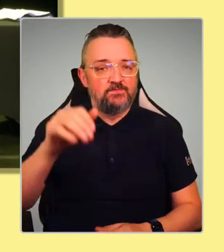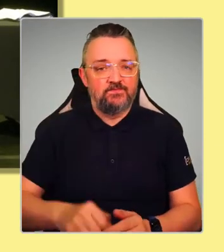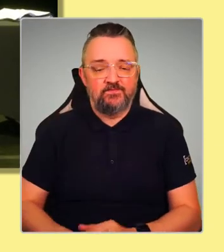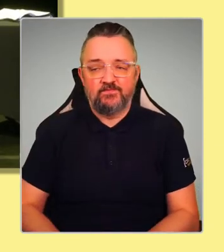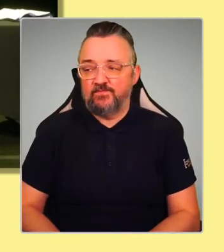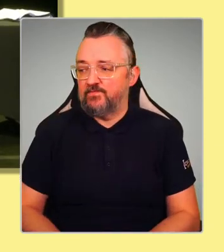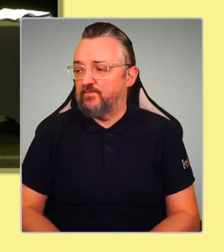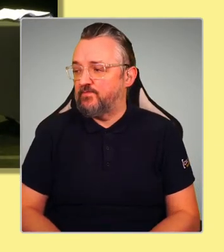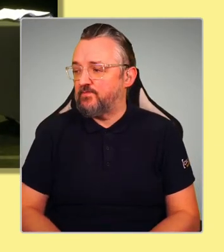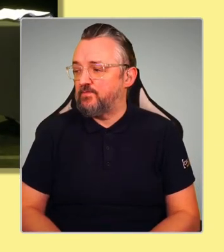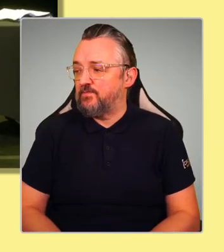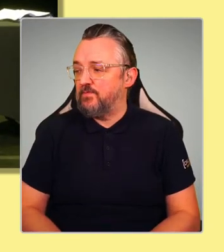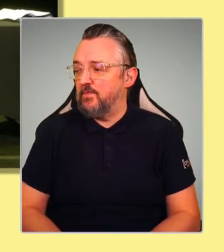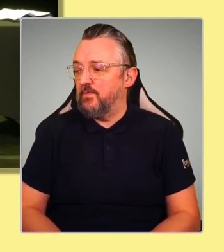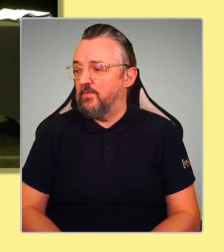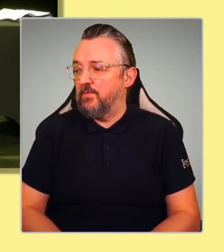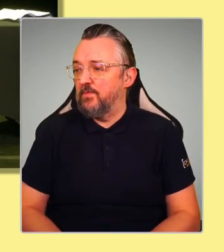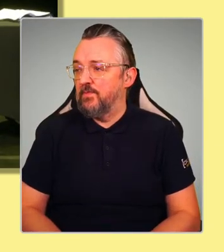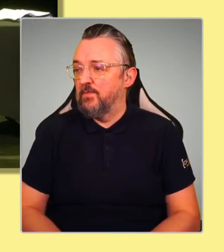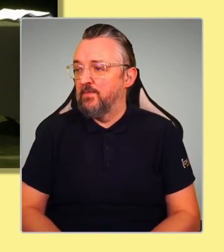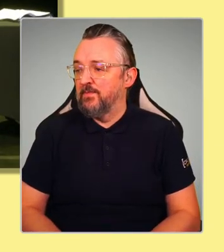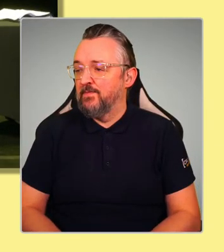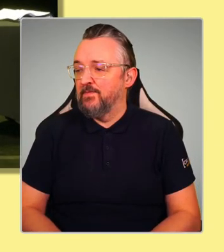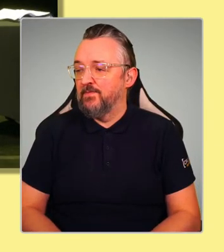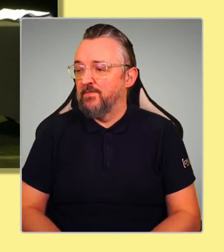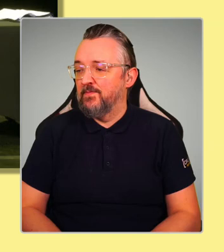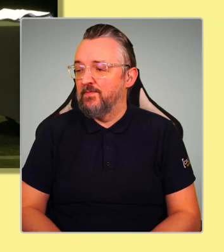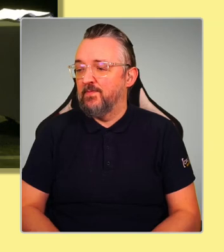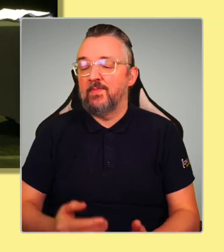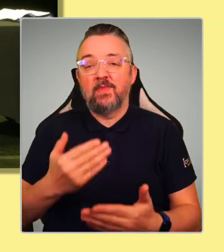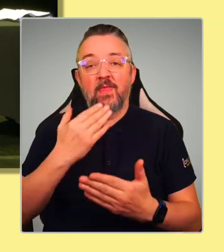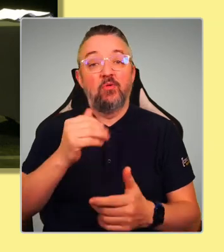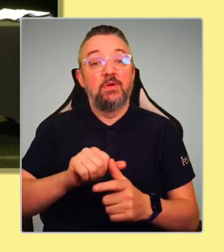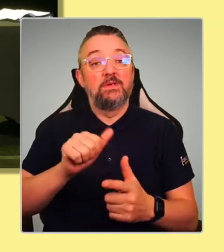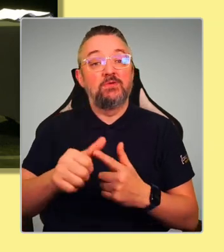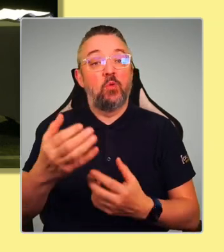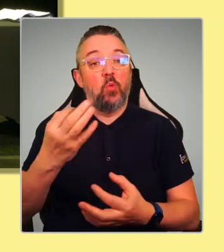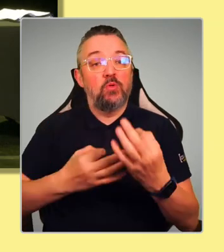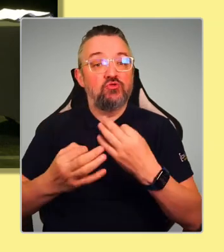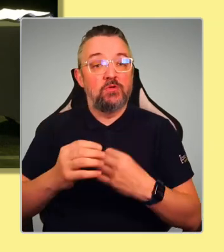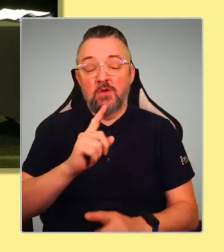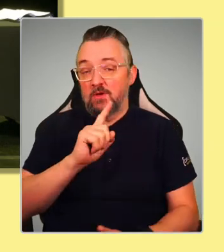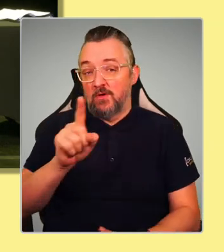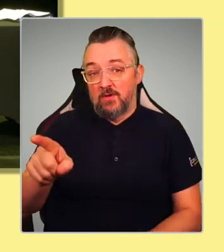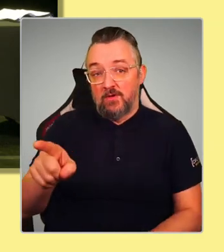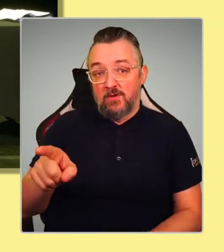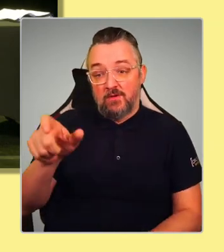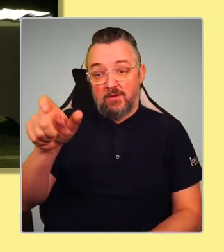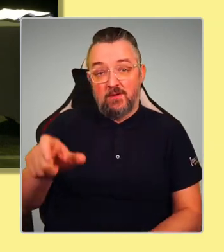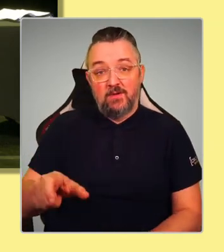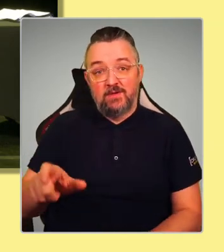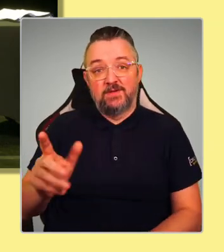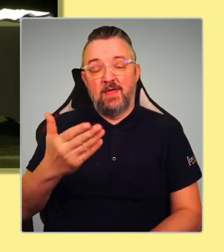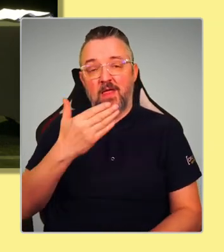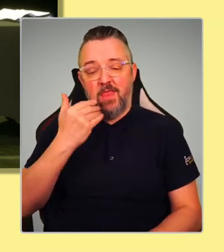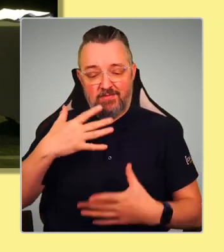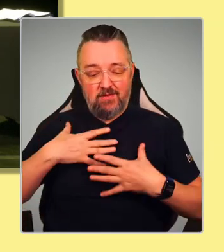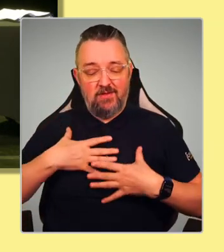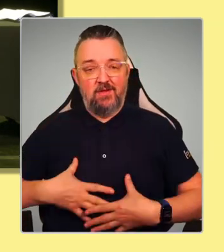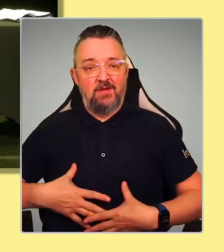Thanks very much. Our next question, I'm going to come to you, sir, in that lovely colour of green jumper.